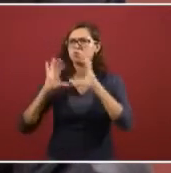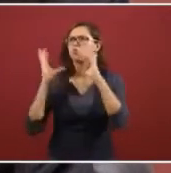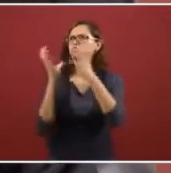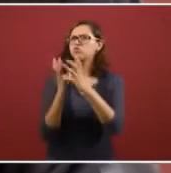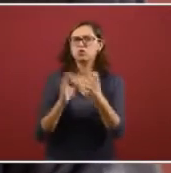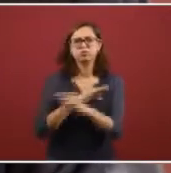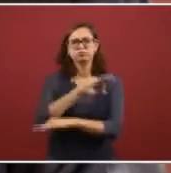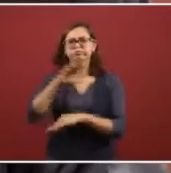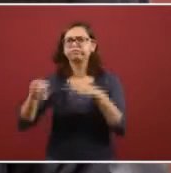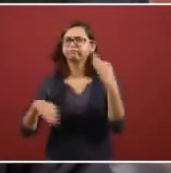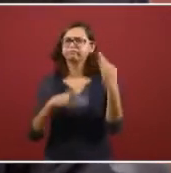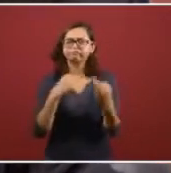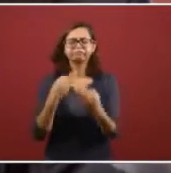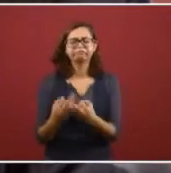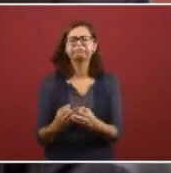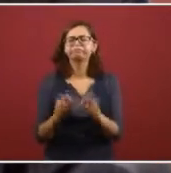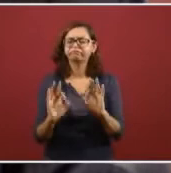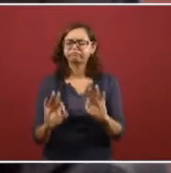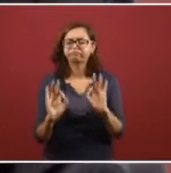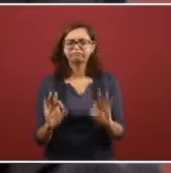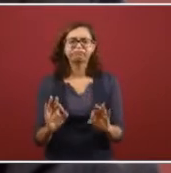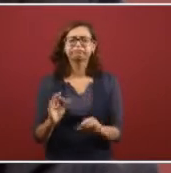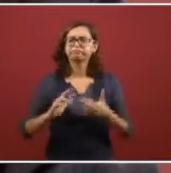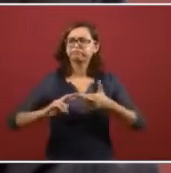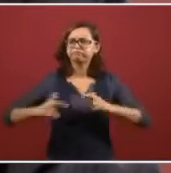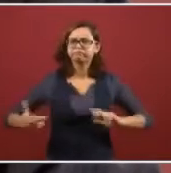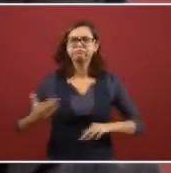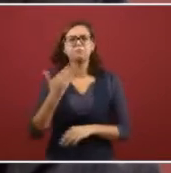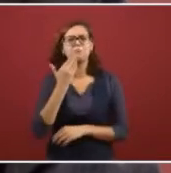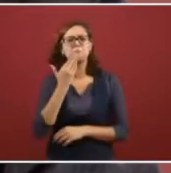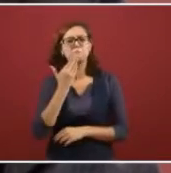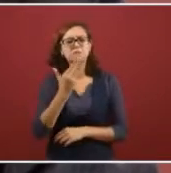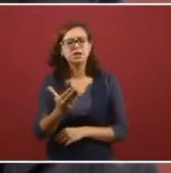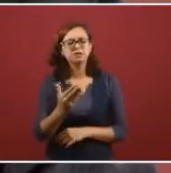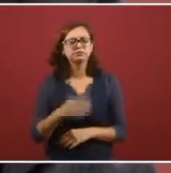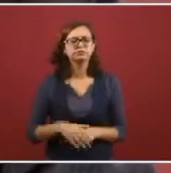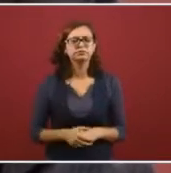the people of the world. We have very good relations.